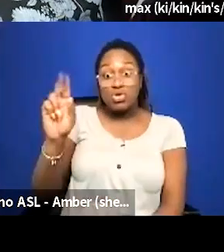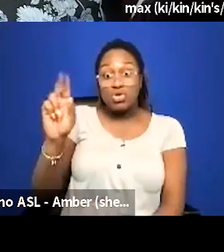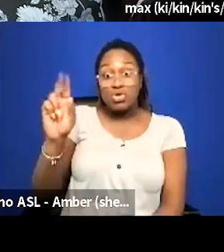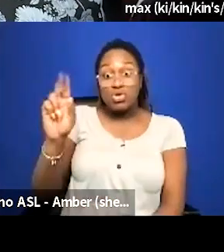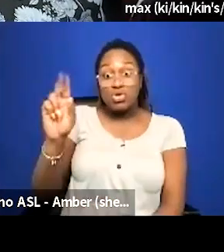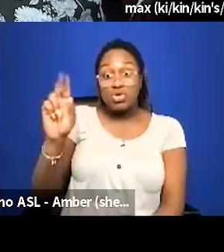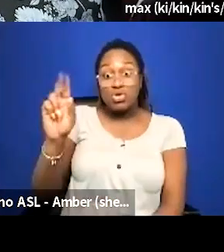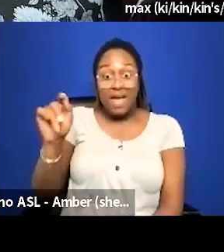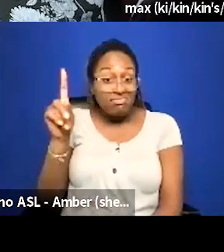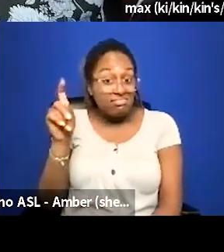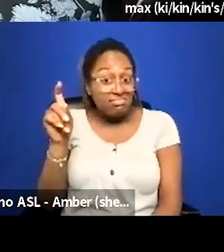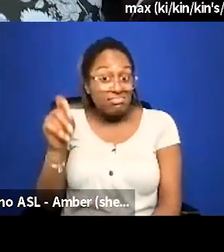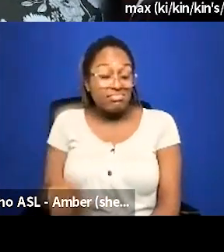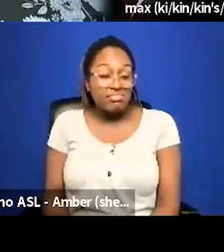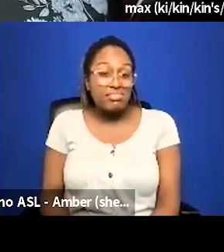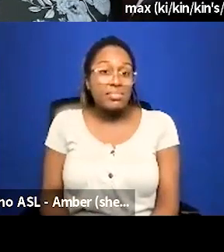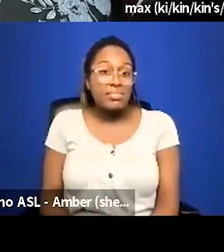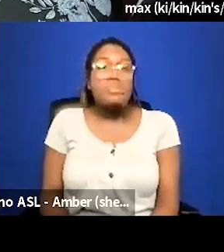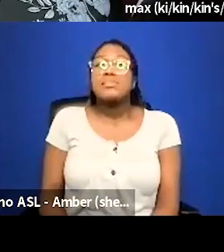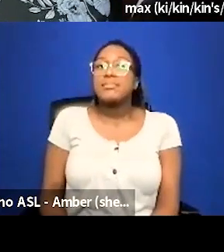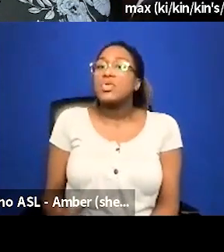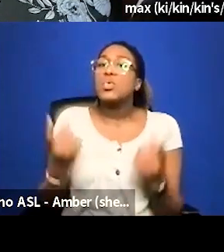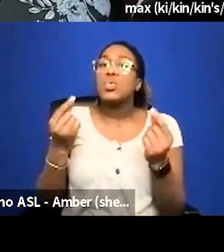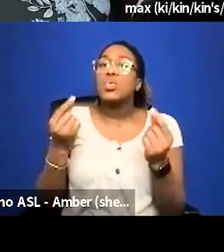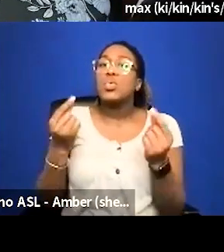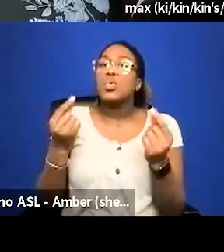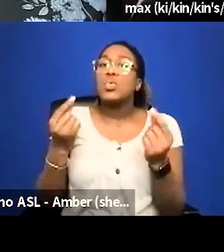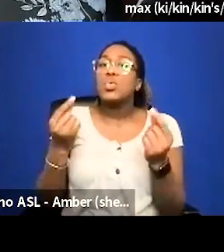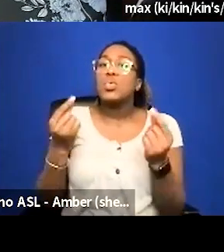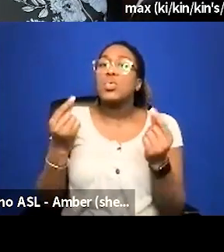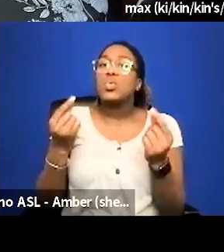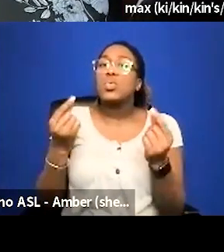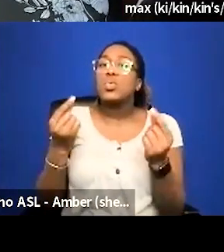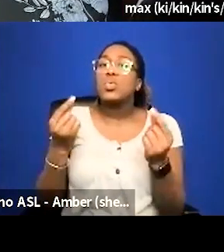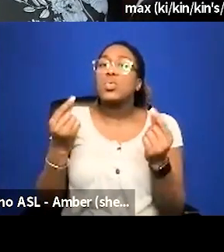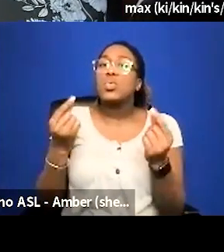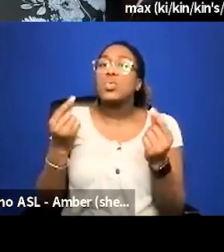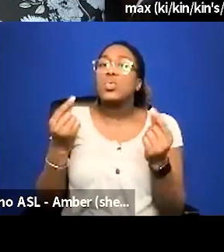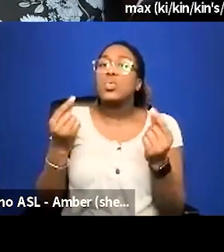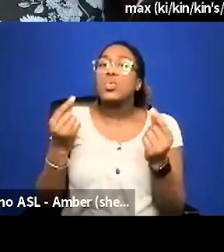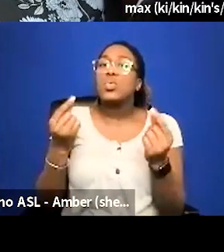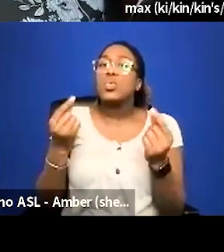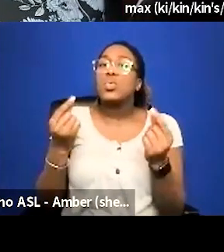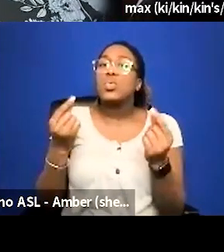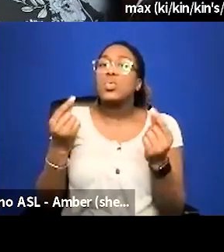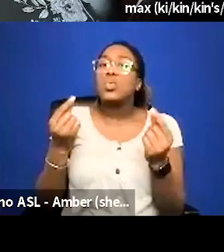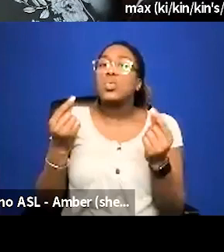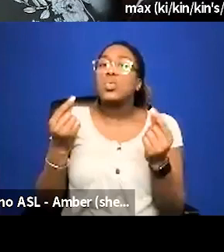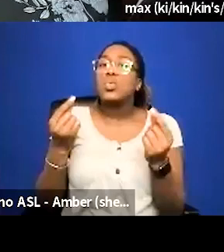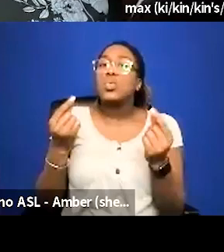fat um then what do you do about the person that 600 pounds or 700 pounds you know like how do you make those